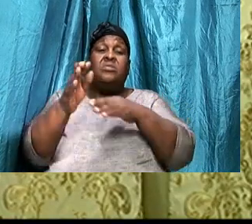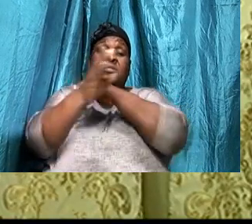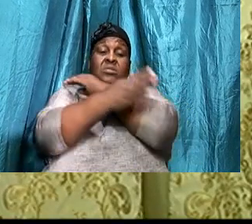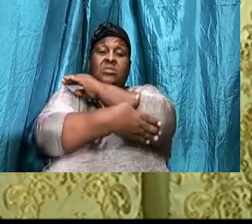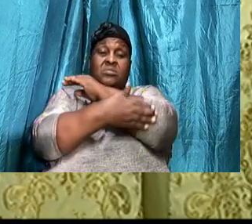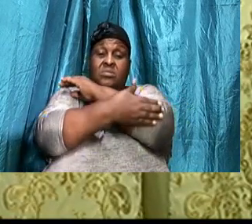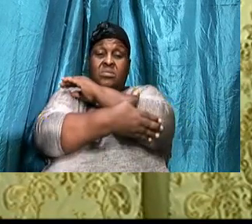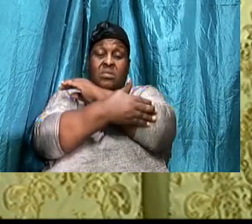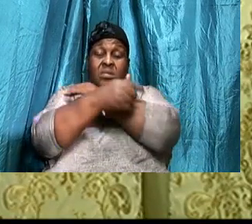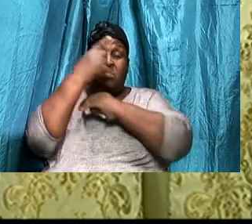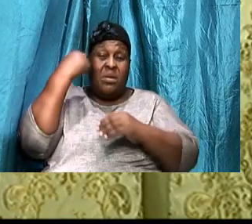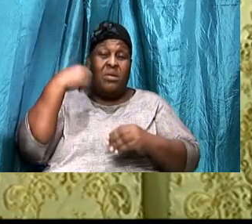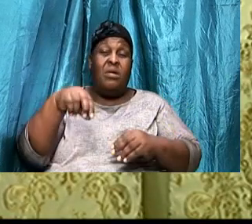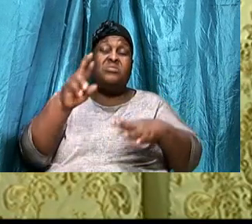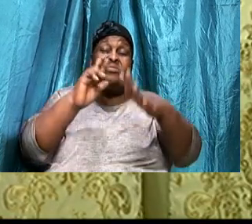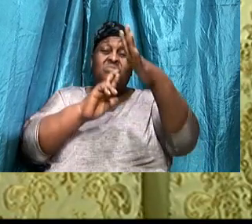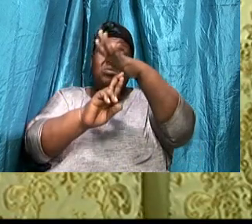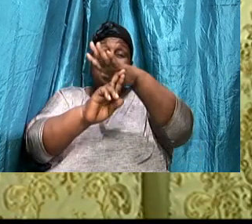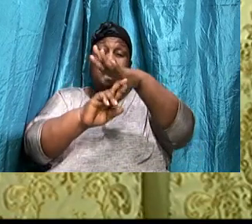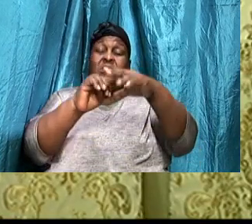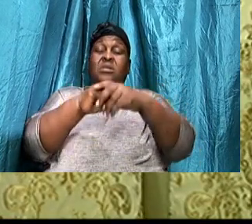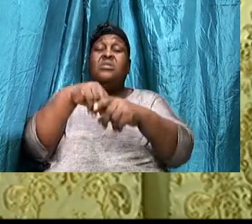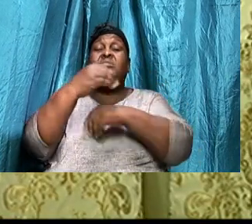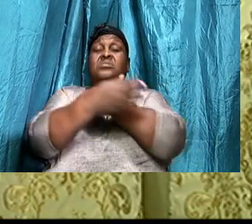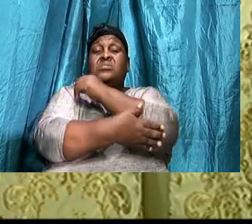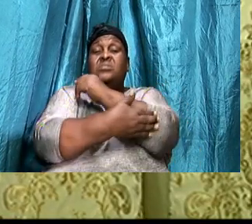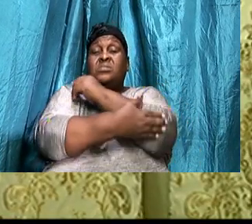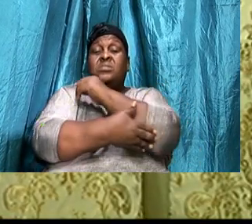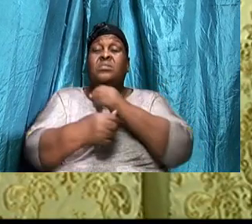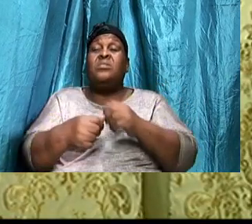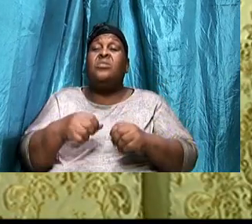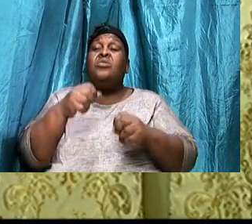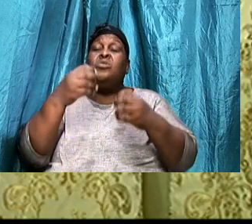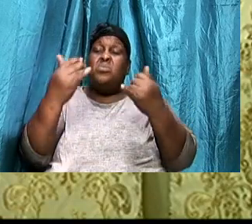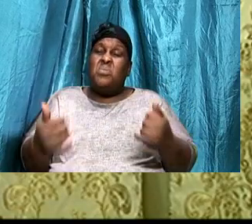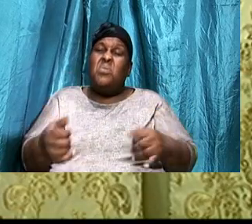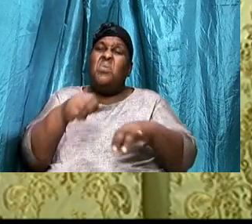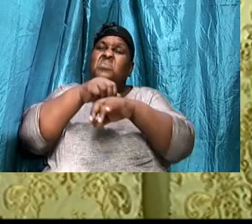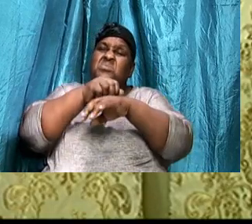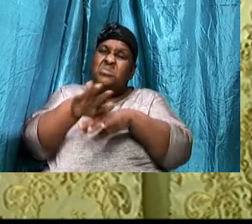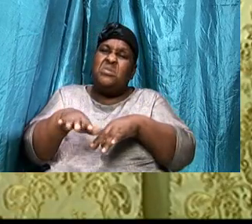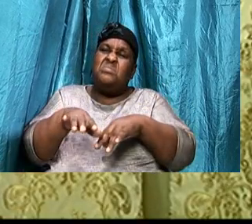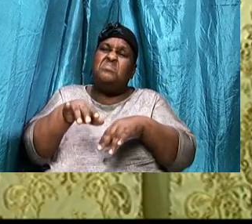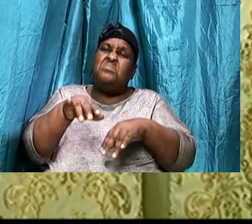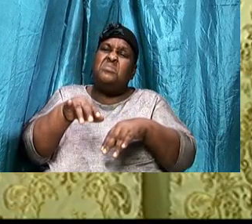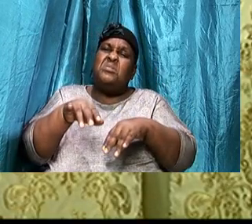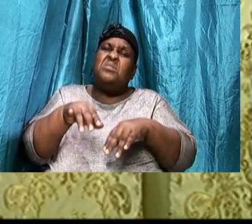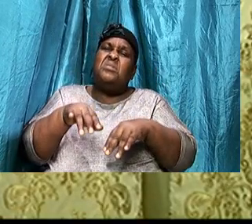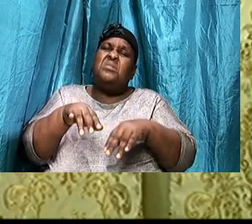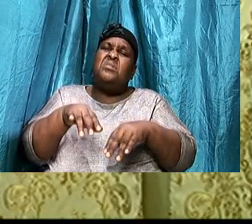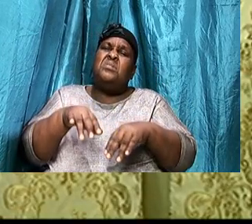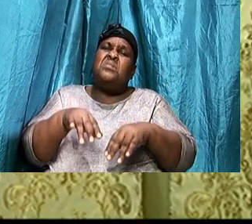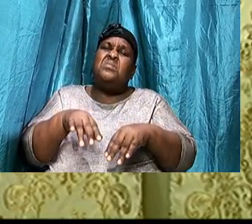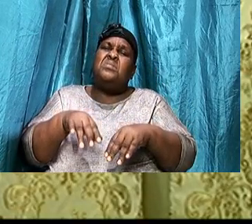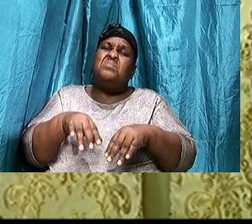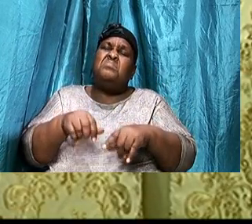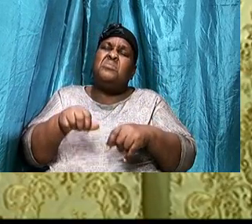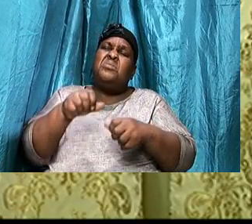And because, He is respected, In his country, They now send him, To represent that country, In our next country,